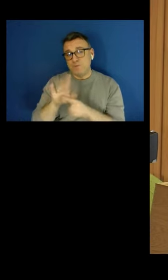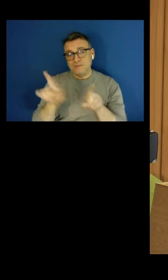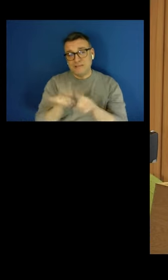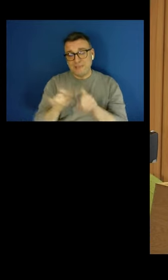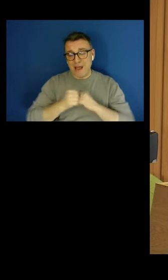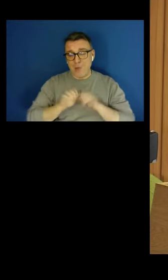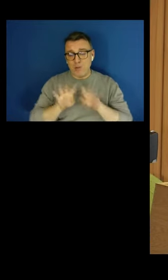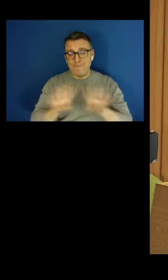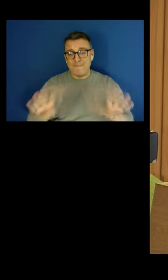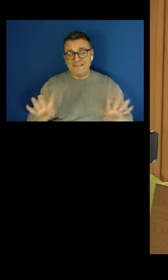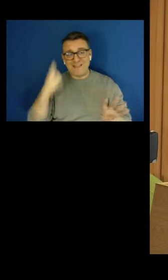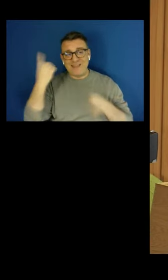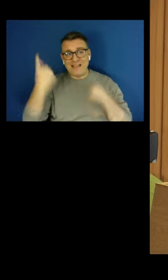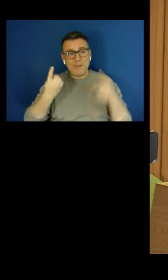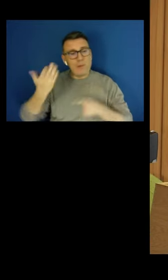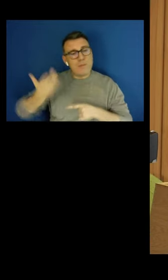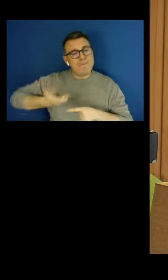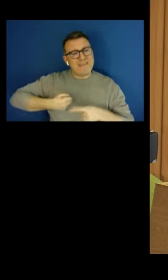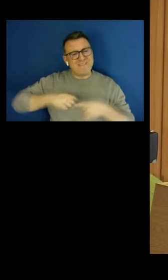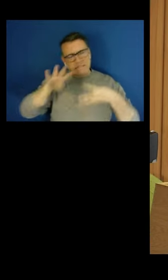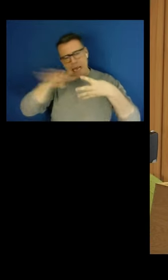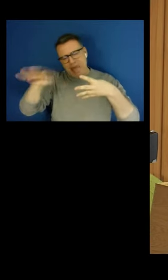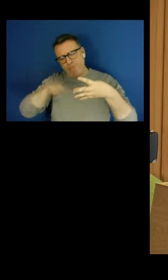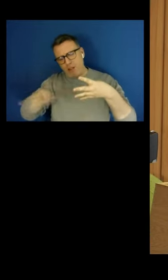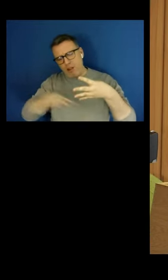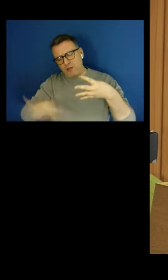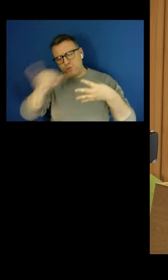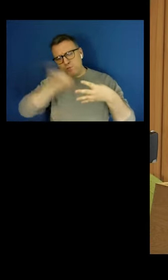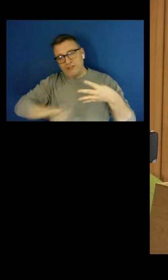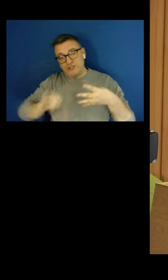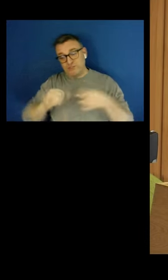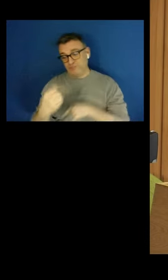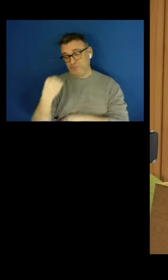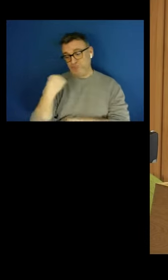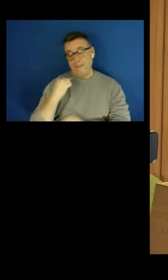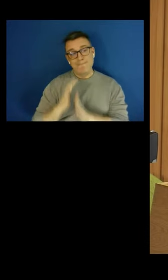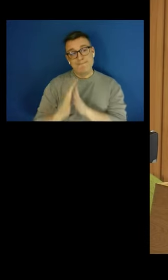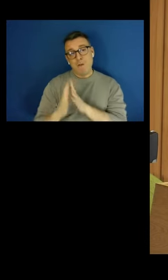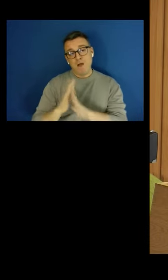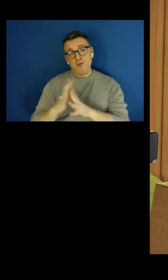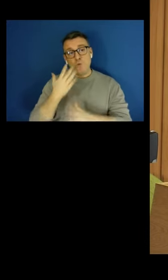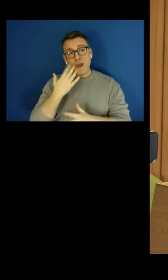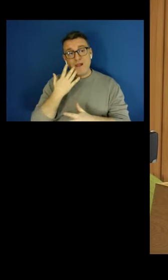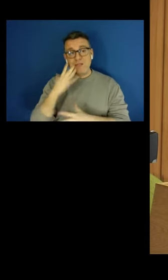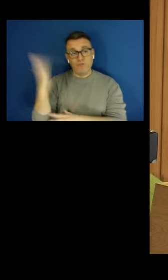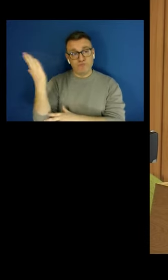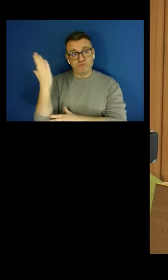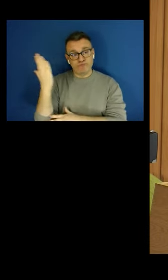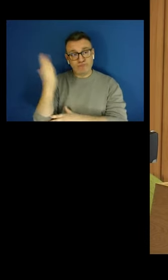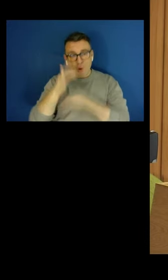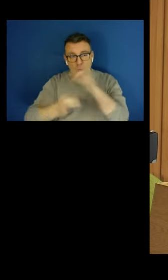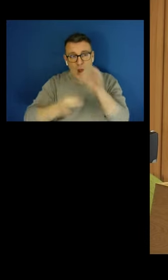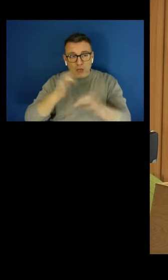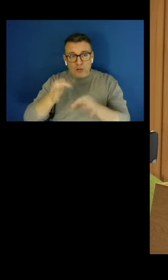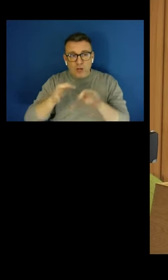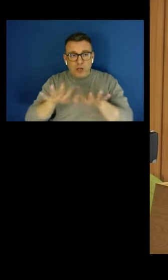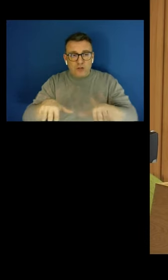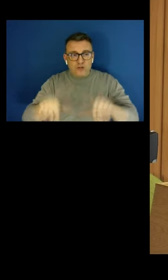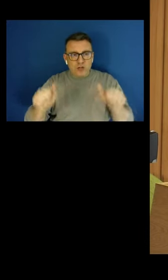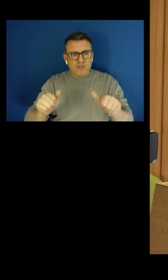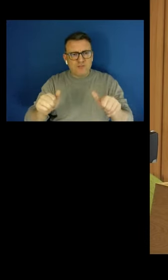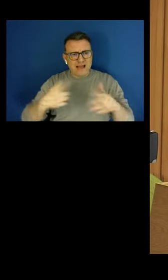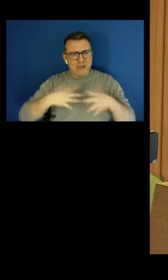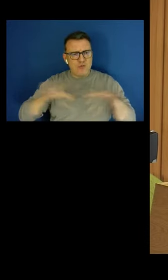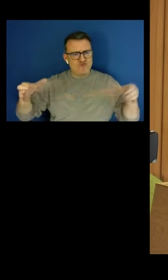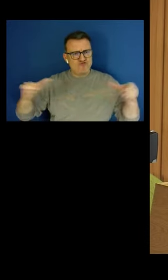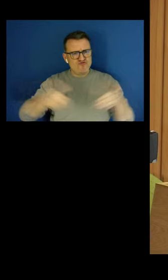of benefits. In March, at the start of the inquiry, we heard from a group called Bright Blue, which, as the name might